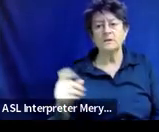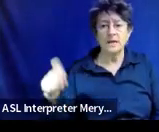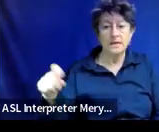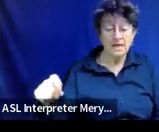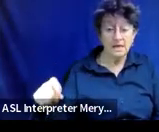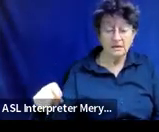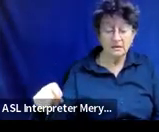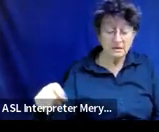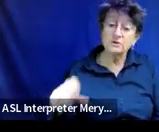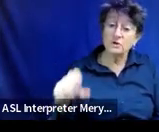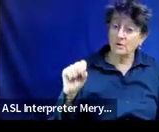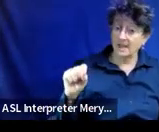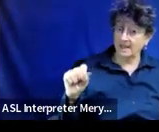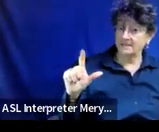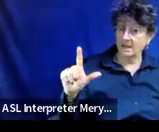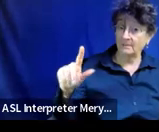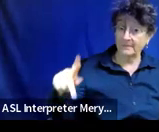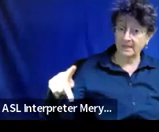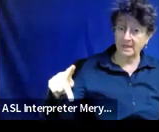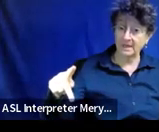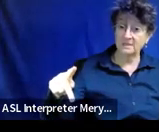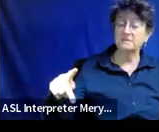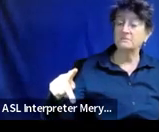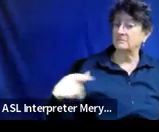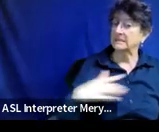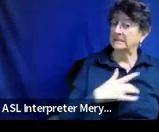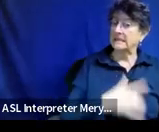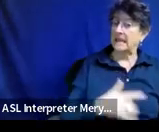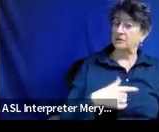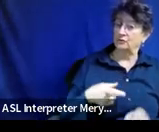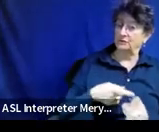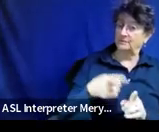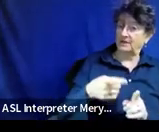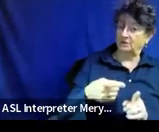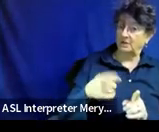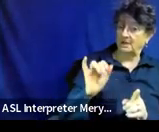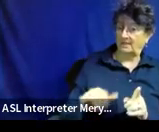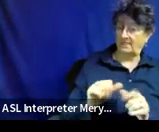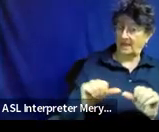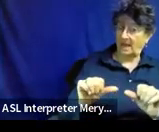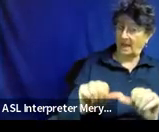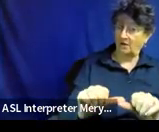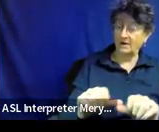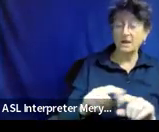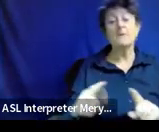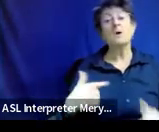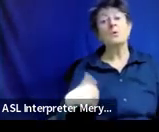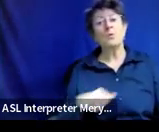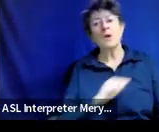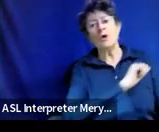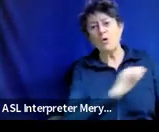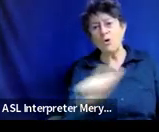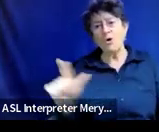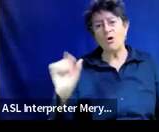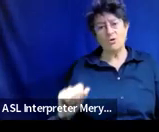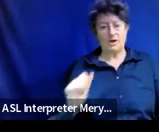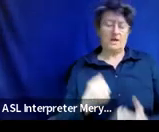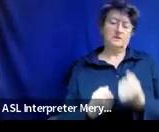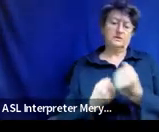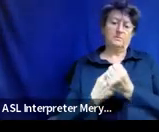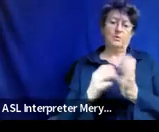speech and language pathologists or have a specialty in that area, but we can all support students in figuring out how